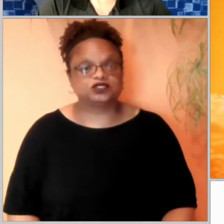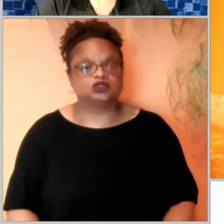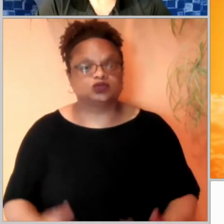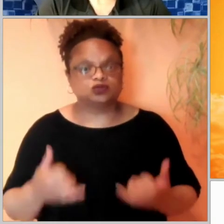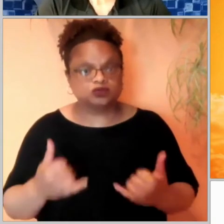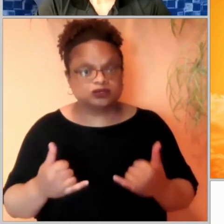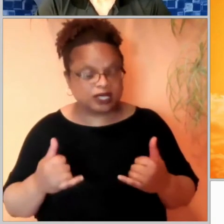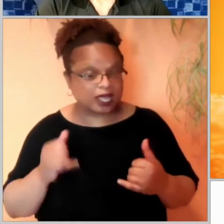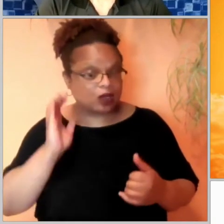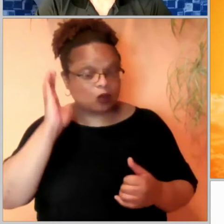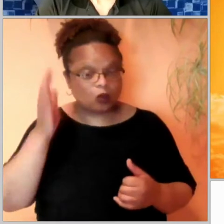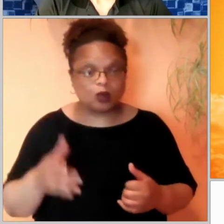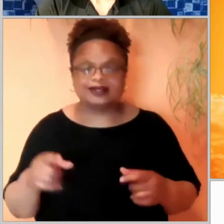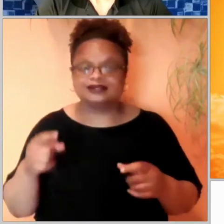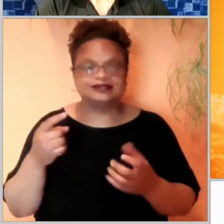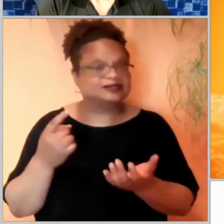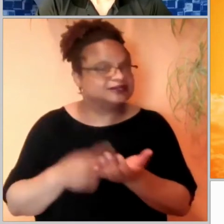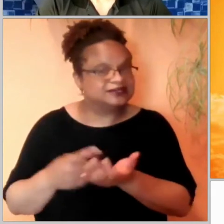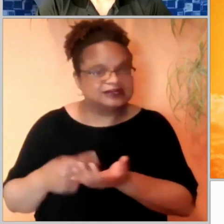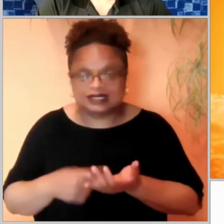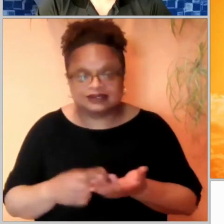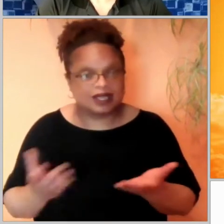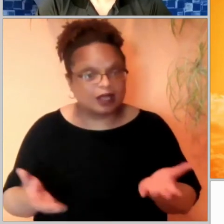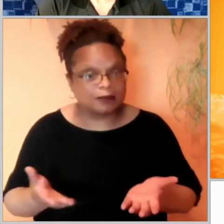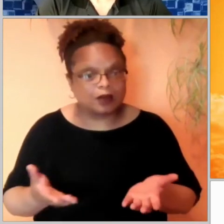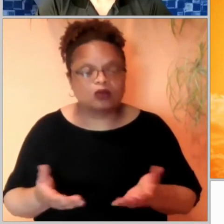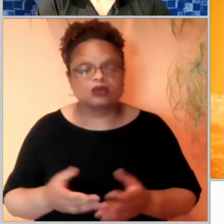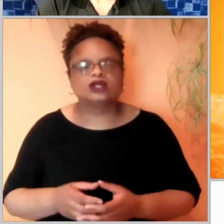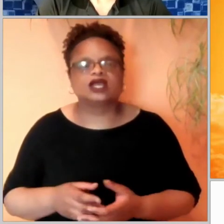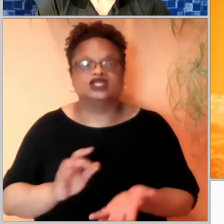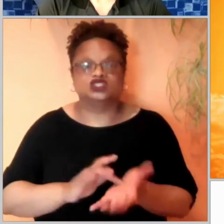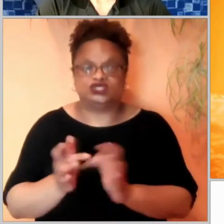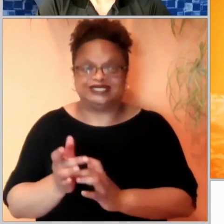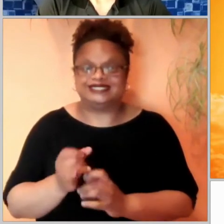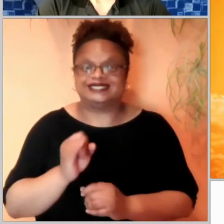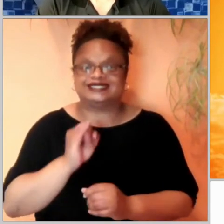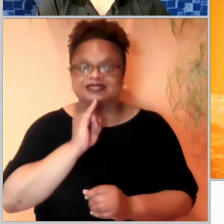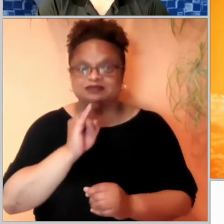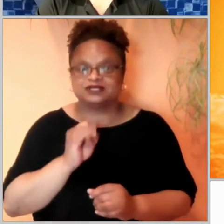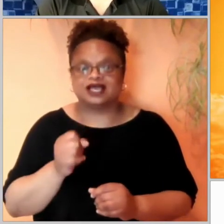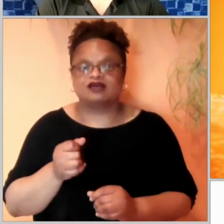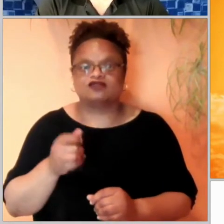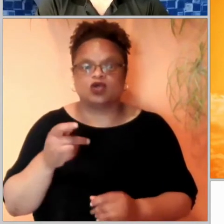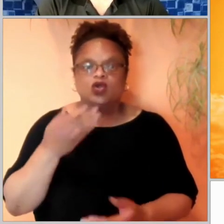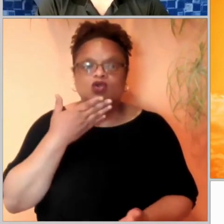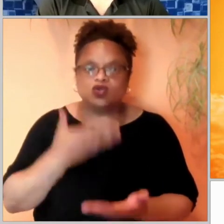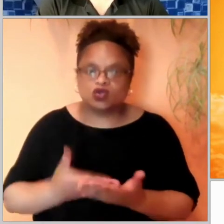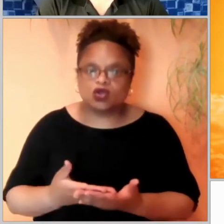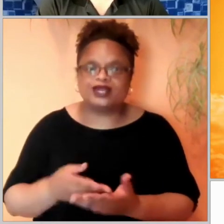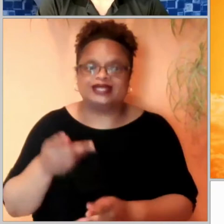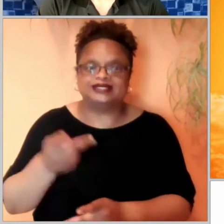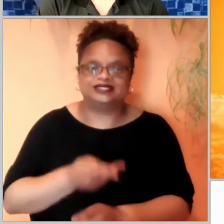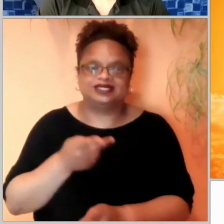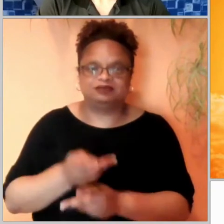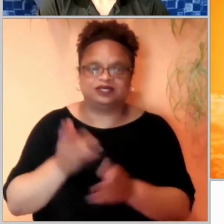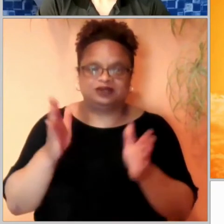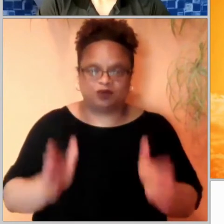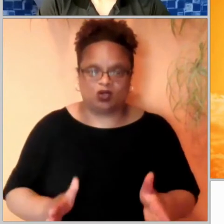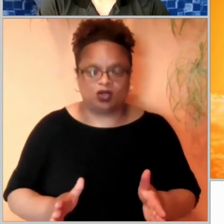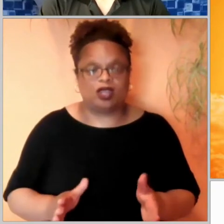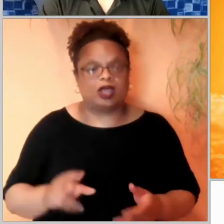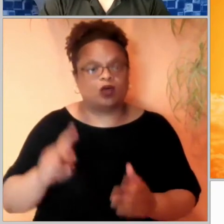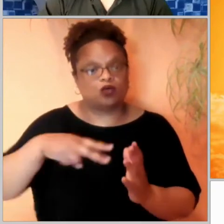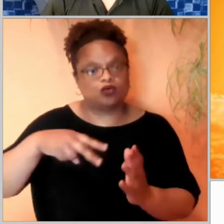see on the slide, we are going to be talking about Jesus, the Good Shepherd, and we're going to be reading from John chapter